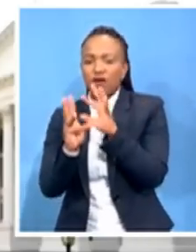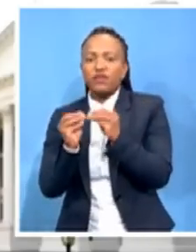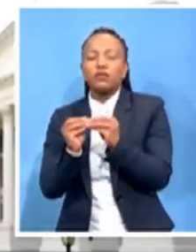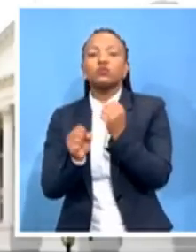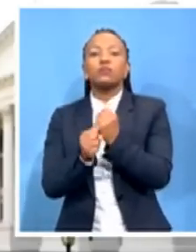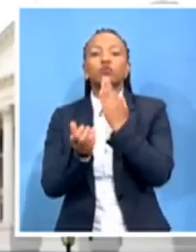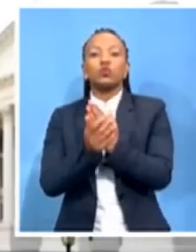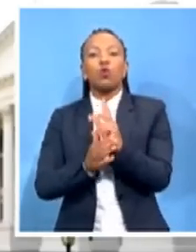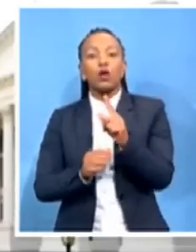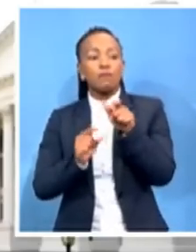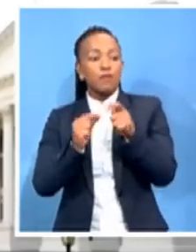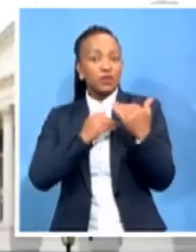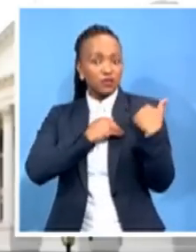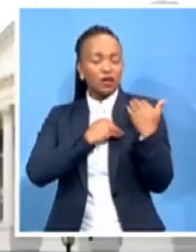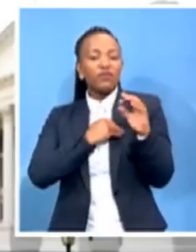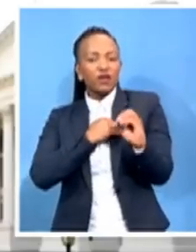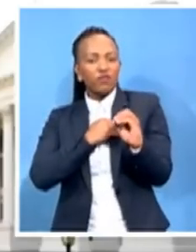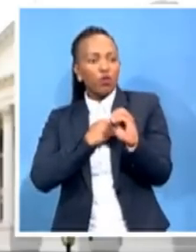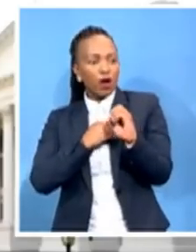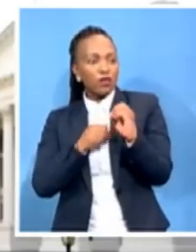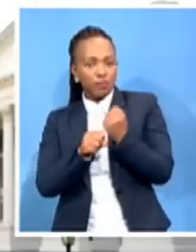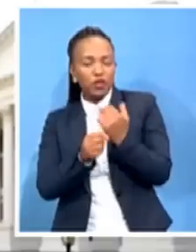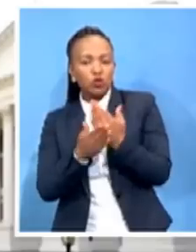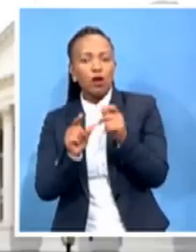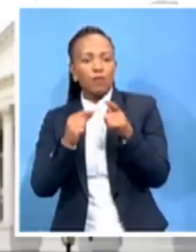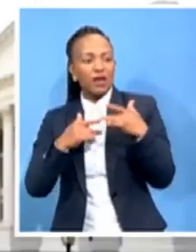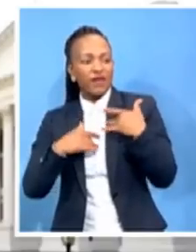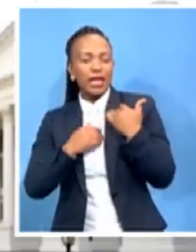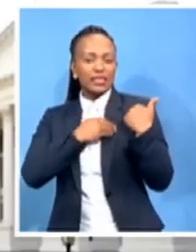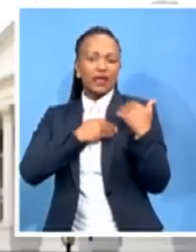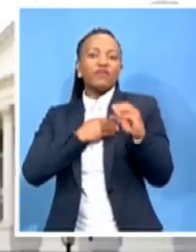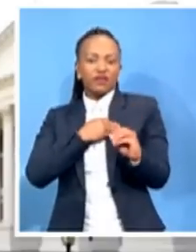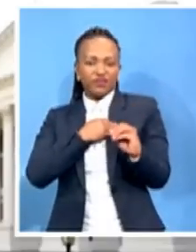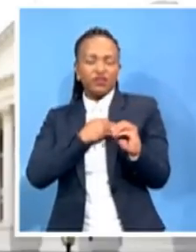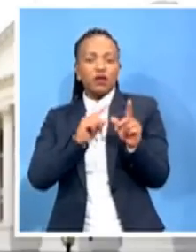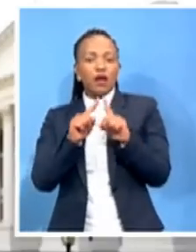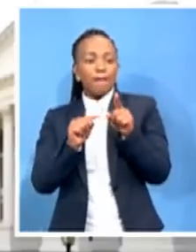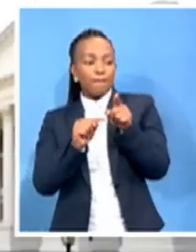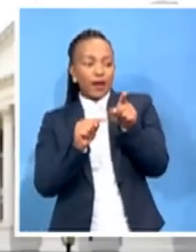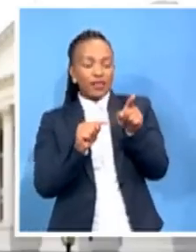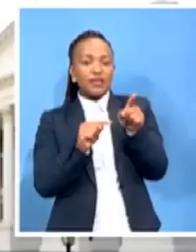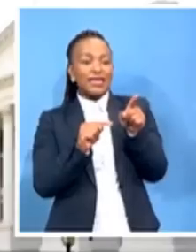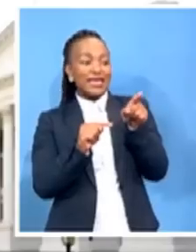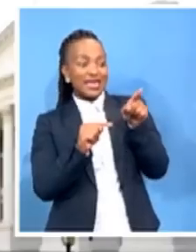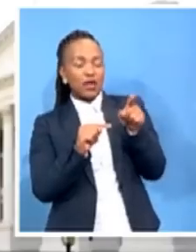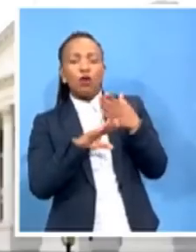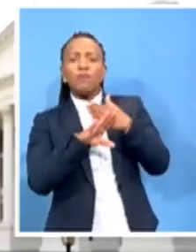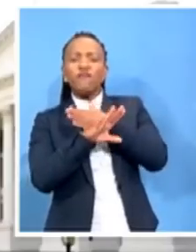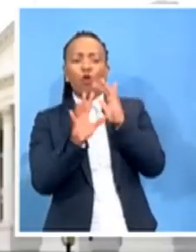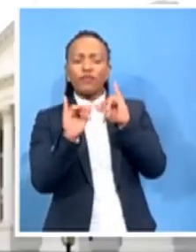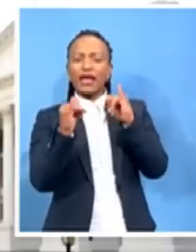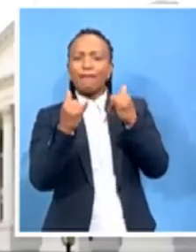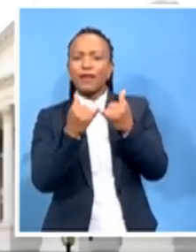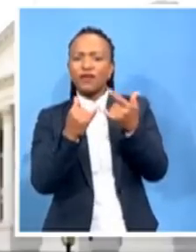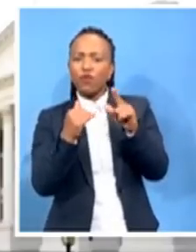safe. So what is happening is that there was a security companies that were deployed as a force